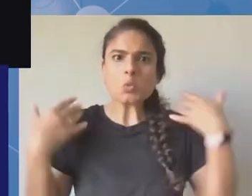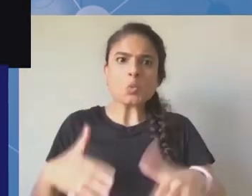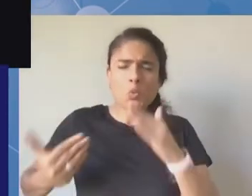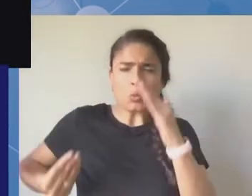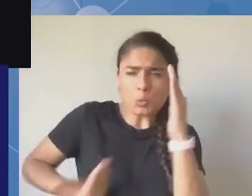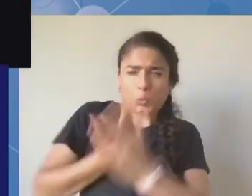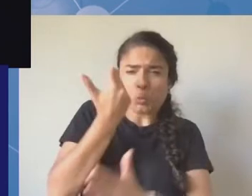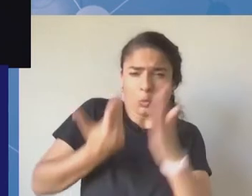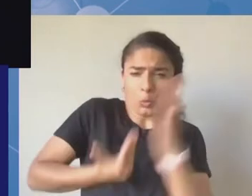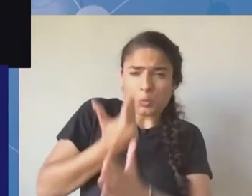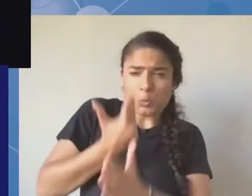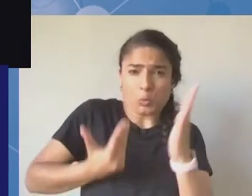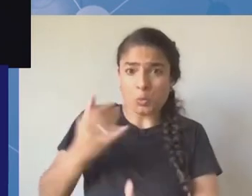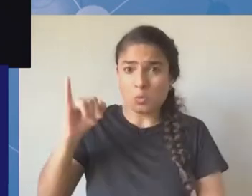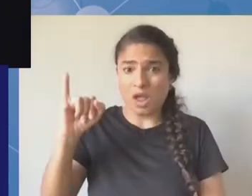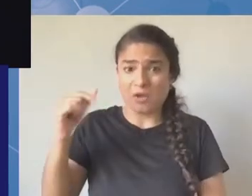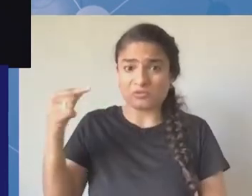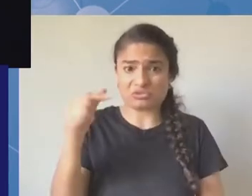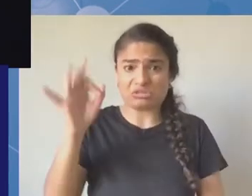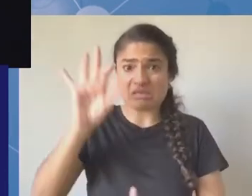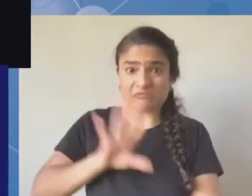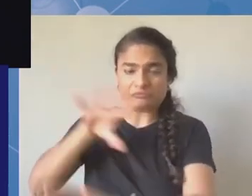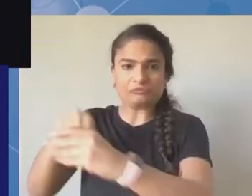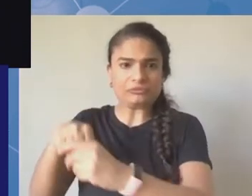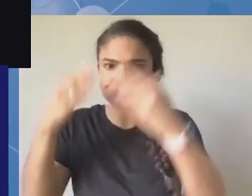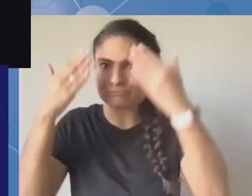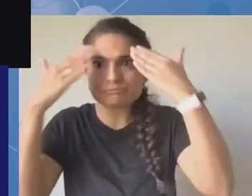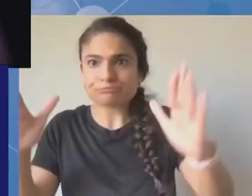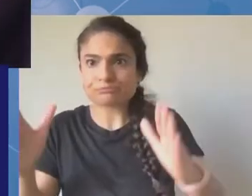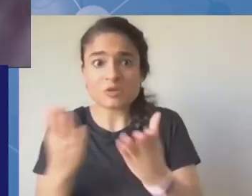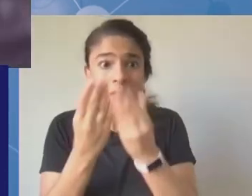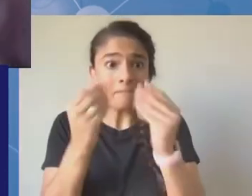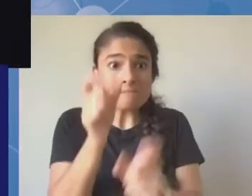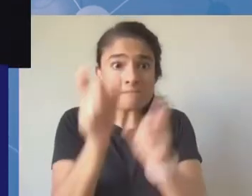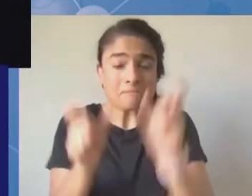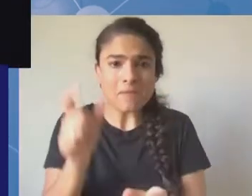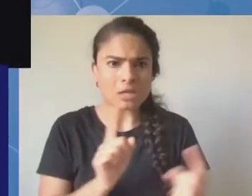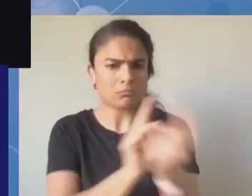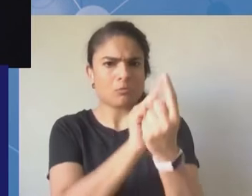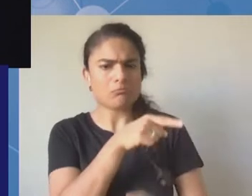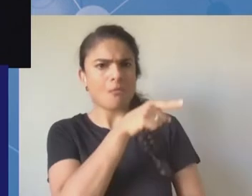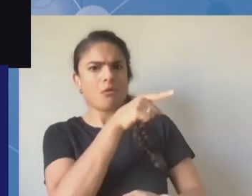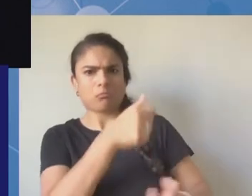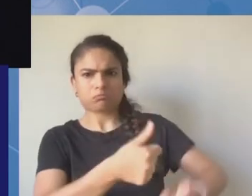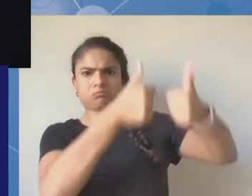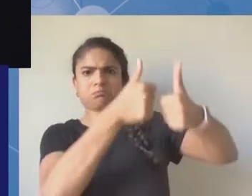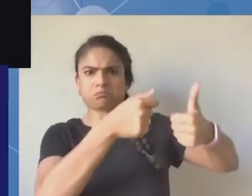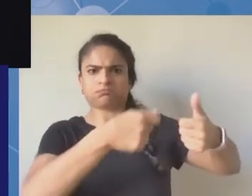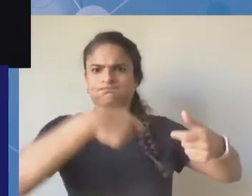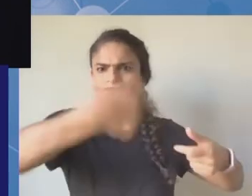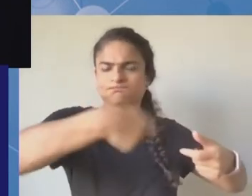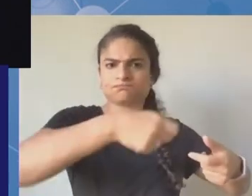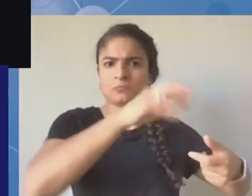remotely, and some were here on the ground. So I'd like to suggest that going forward,